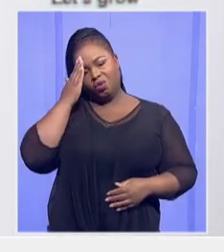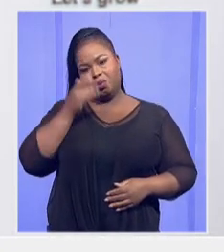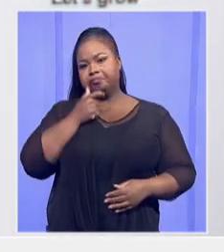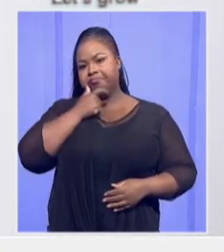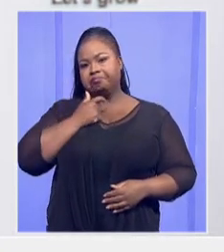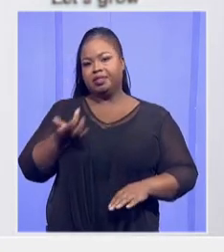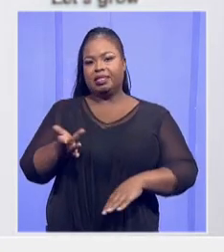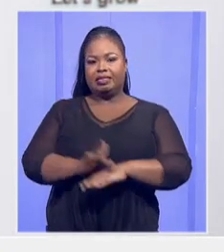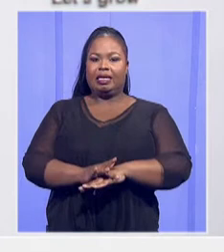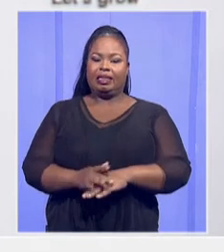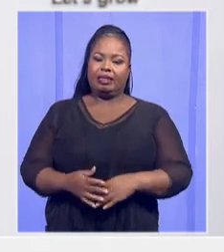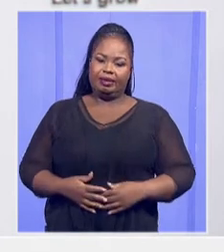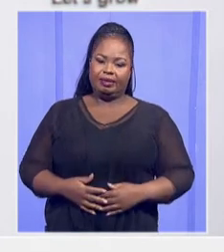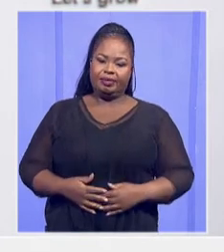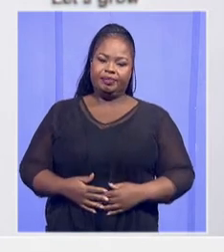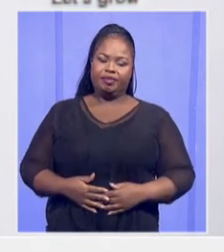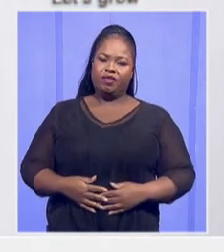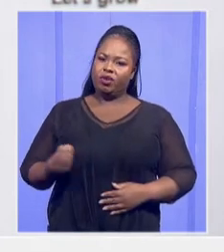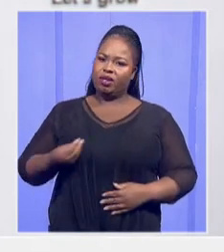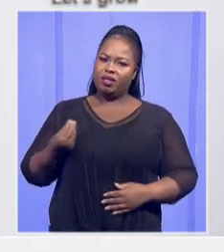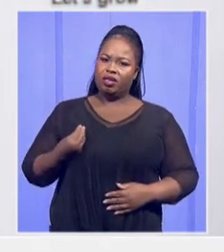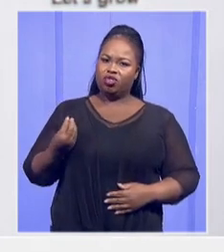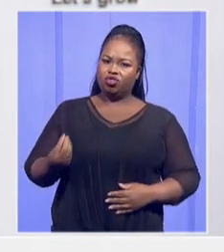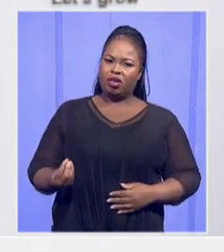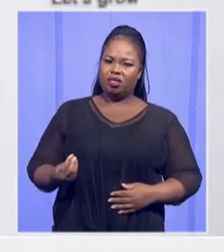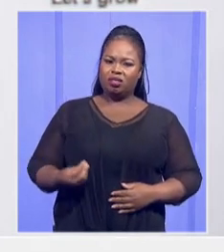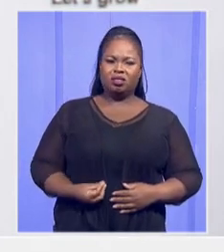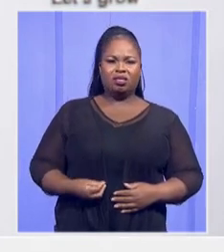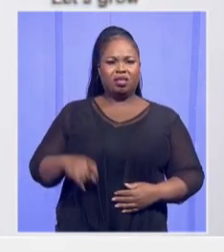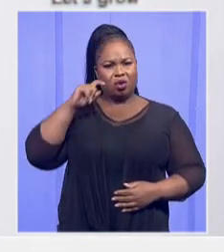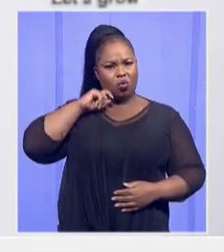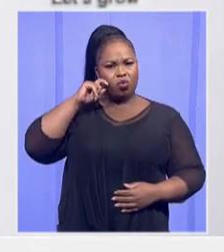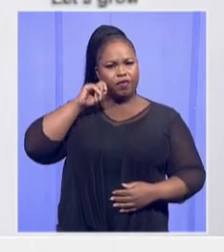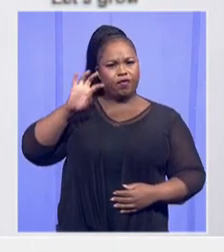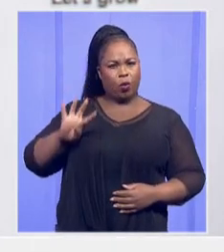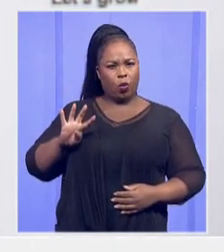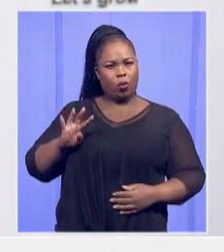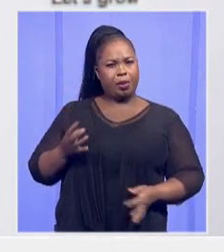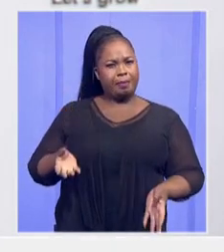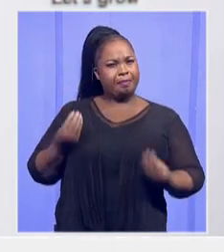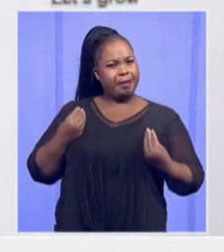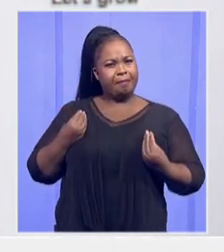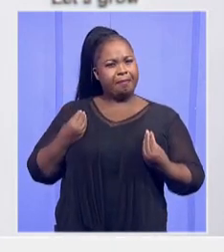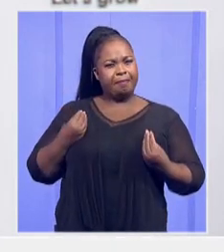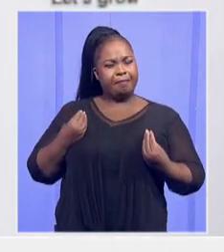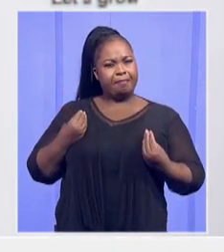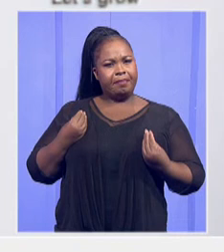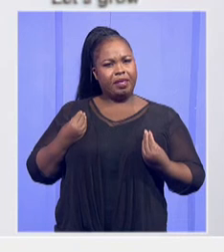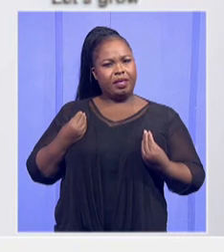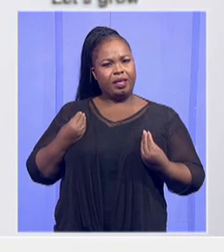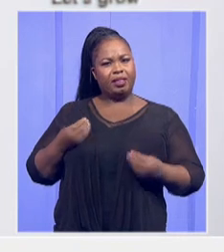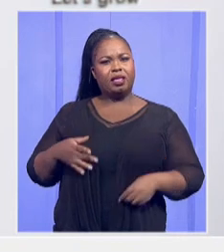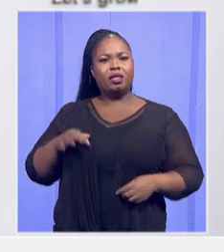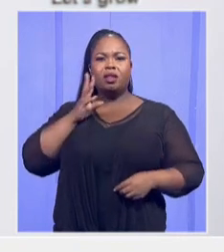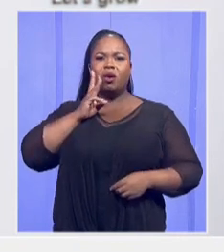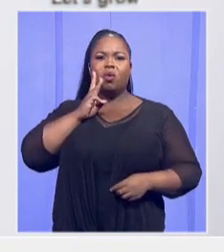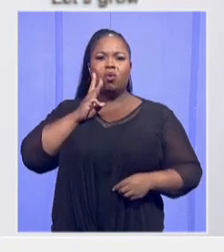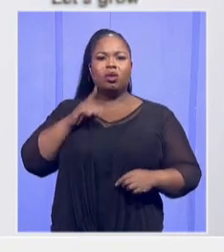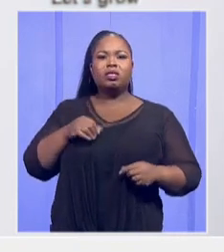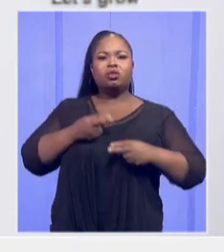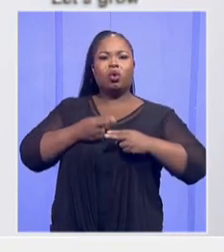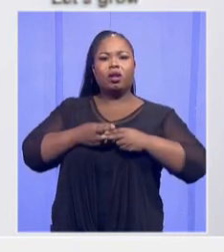the very sad death for a young kid that fought to be found at the tank of the pit latrines